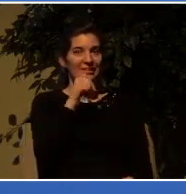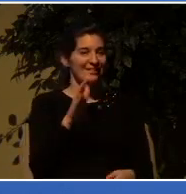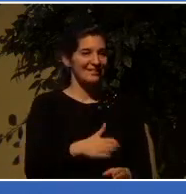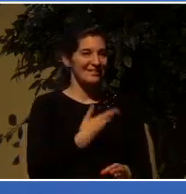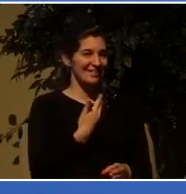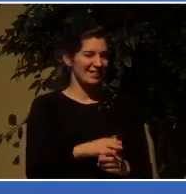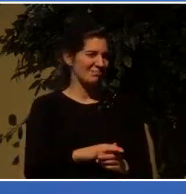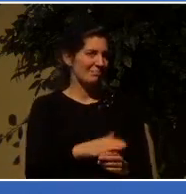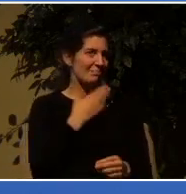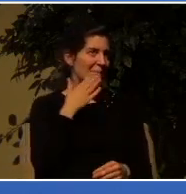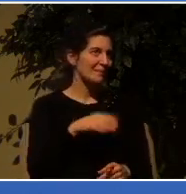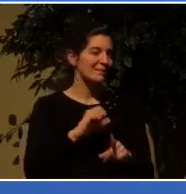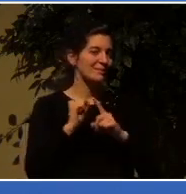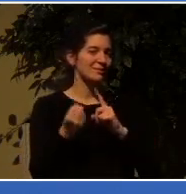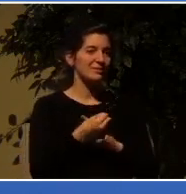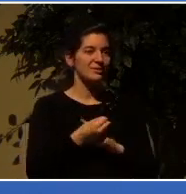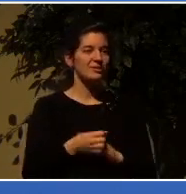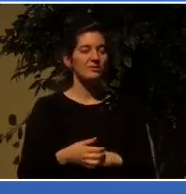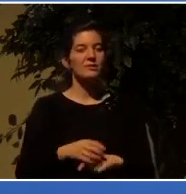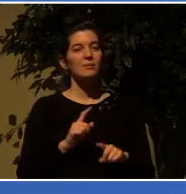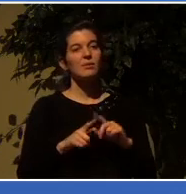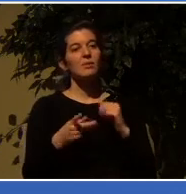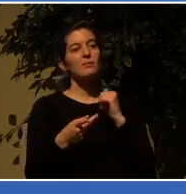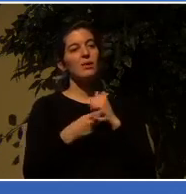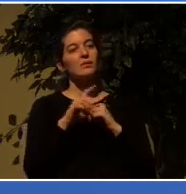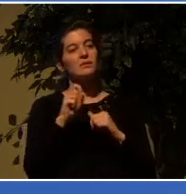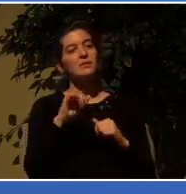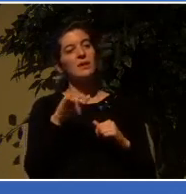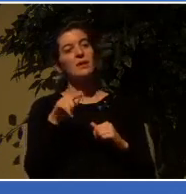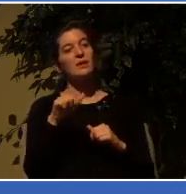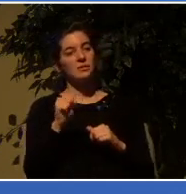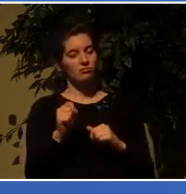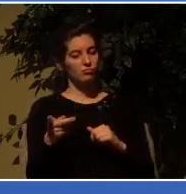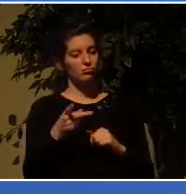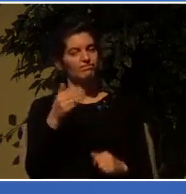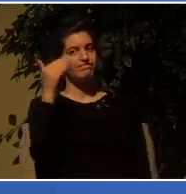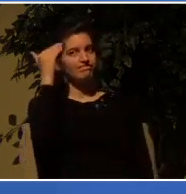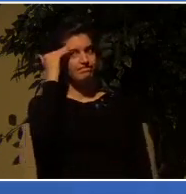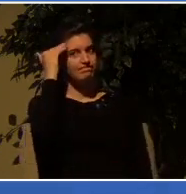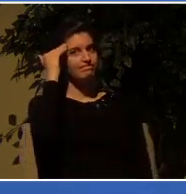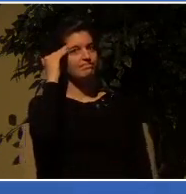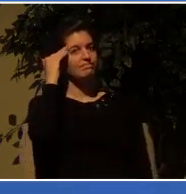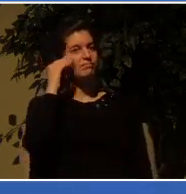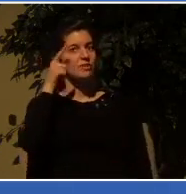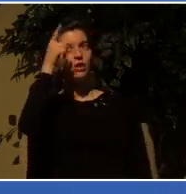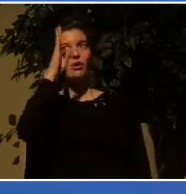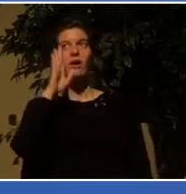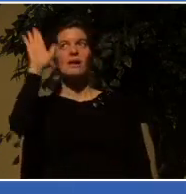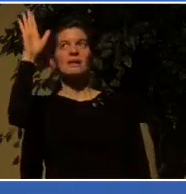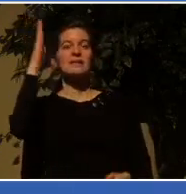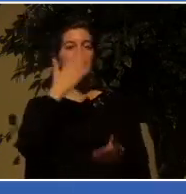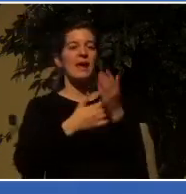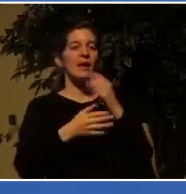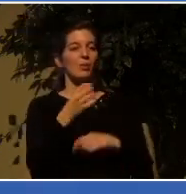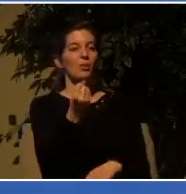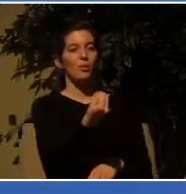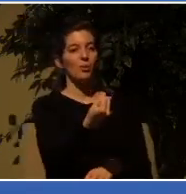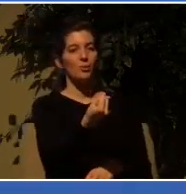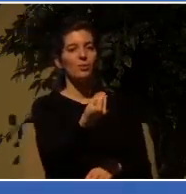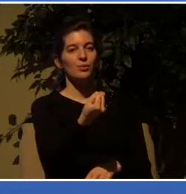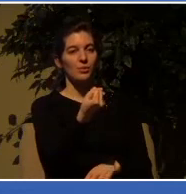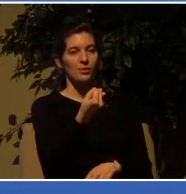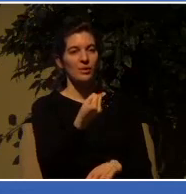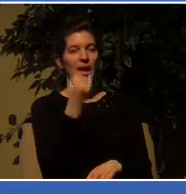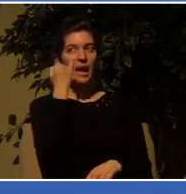Silas knew that they were in the hands of God and that if God wanted to deliver them, he would.